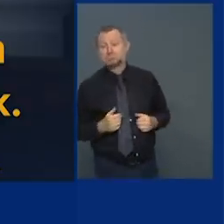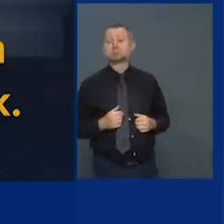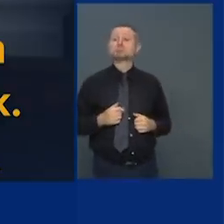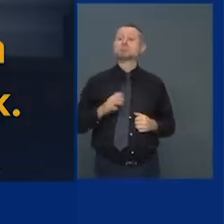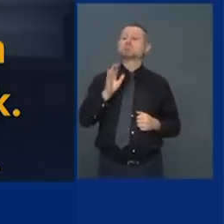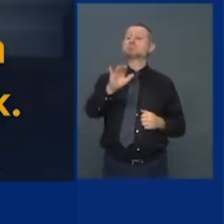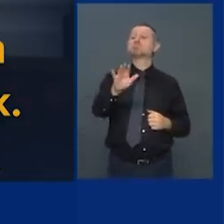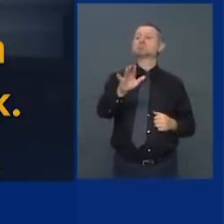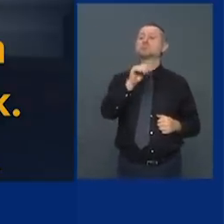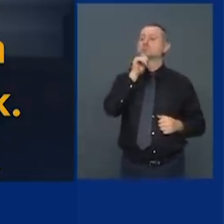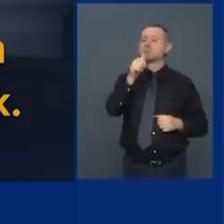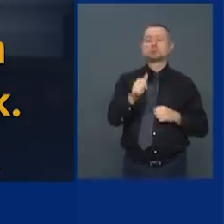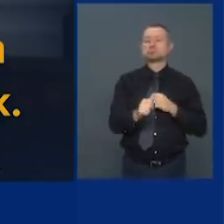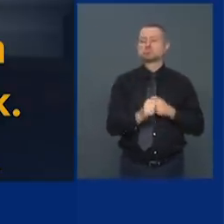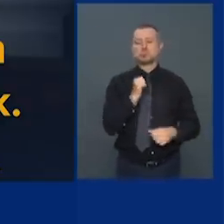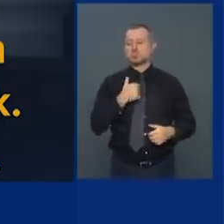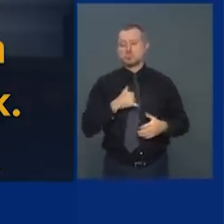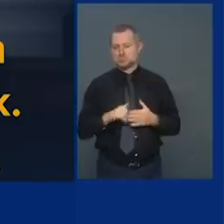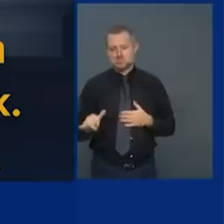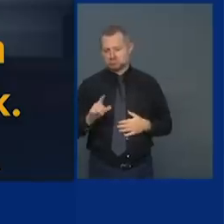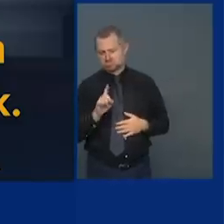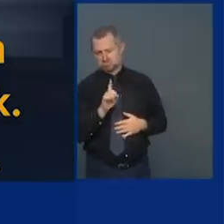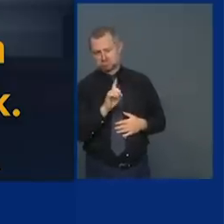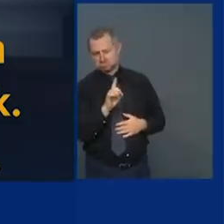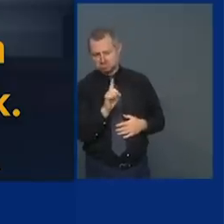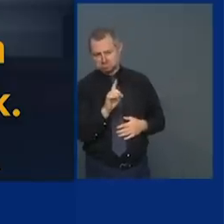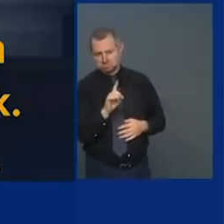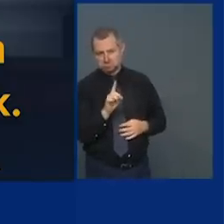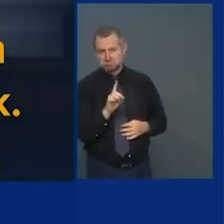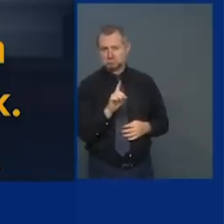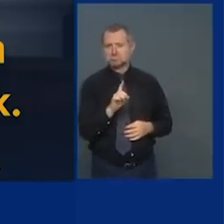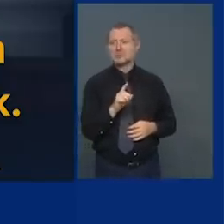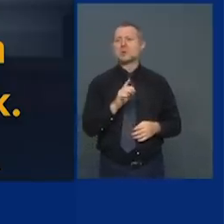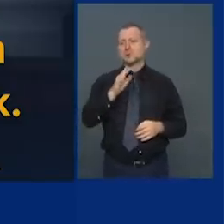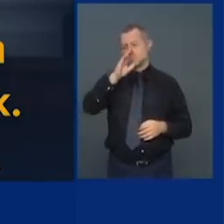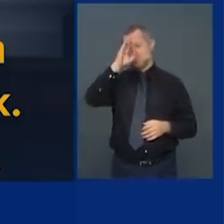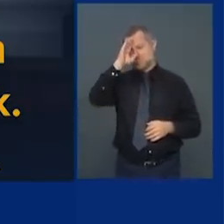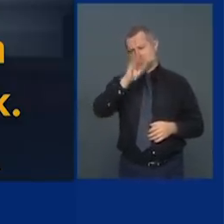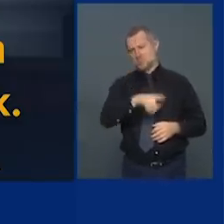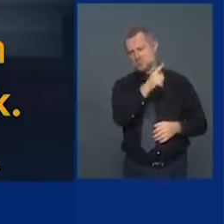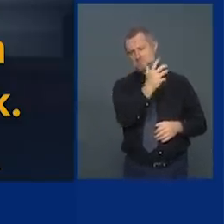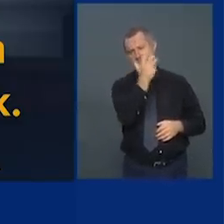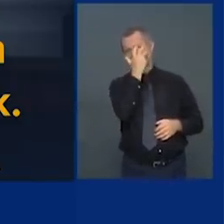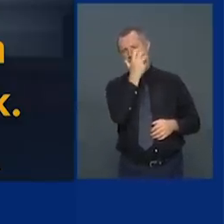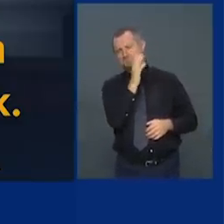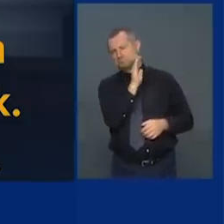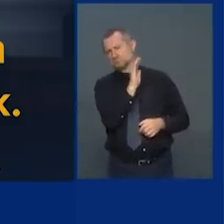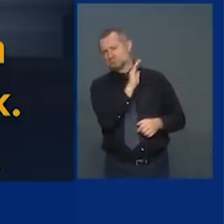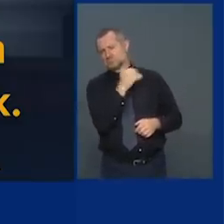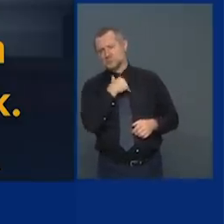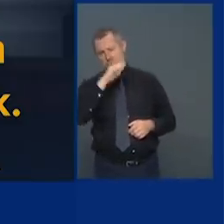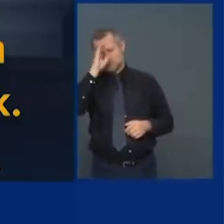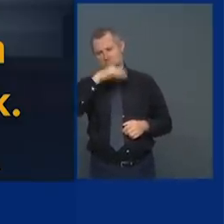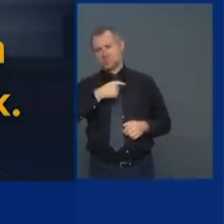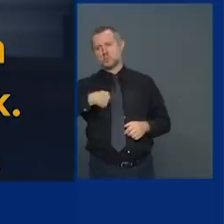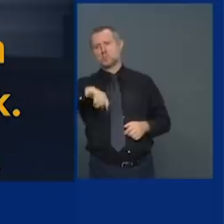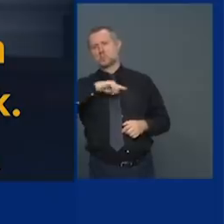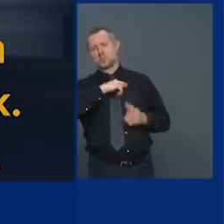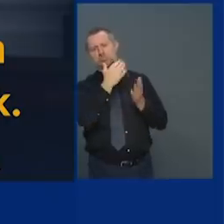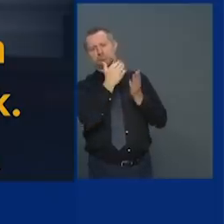new york it doesn't work i know you're mad at us i know we rejected you